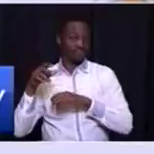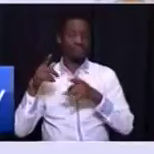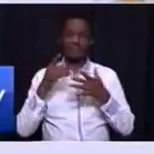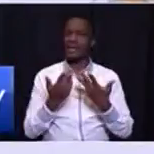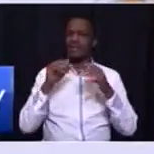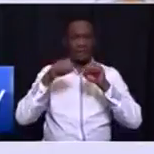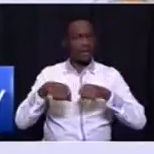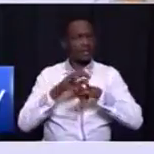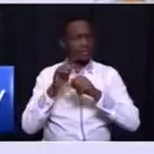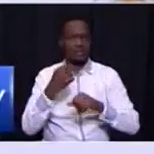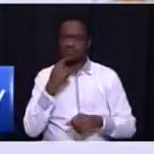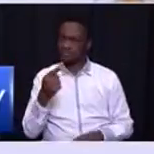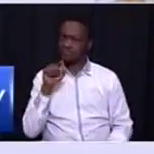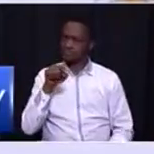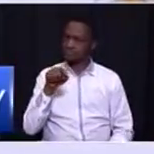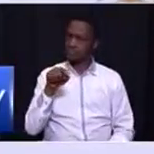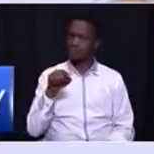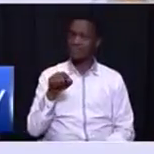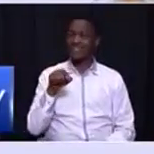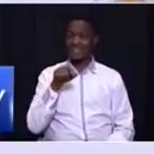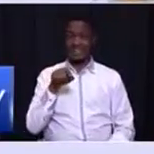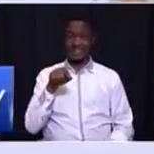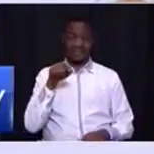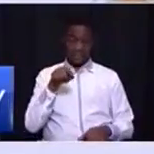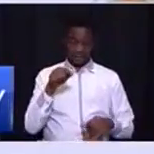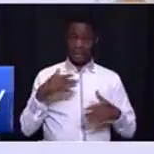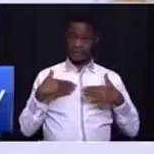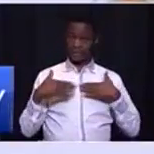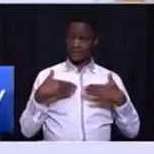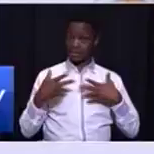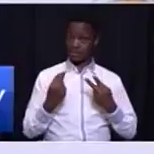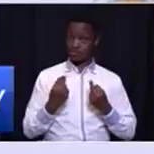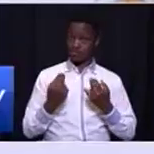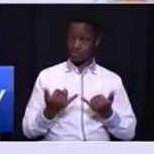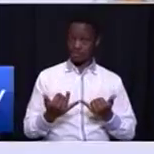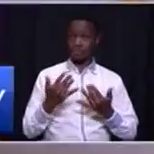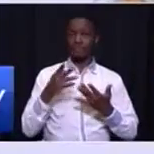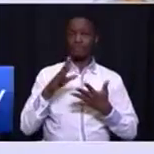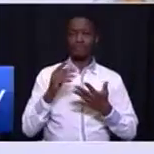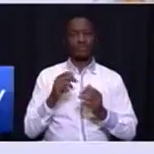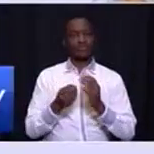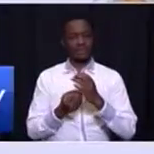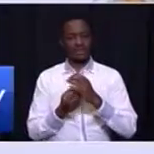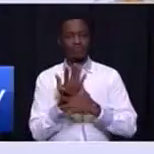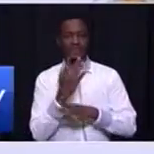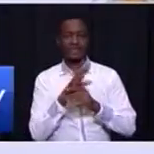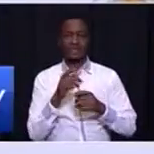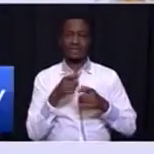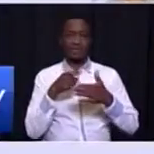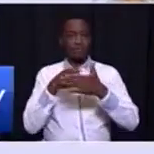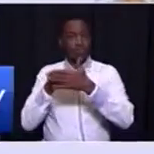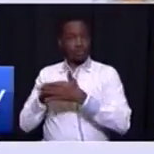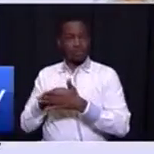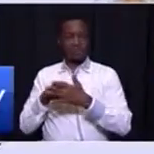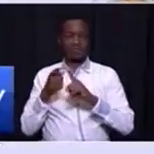Rehabha Rebo. This administration will ensure that we increase procurement from